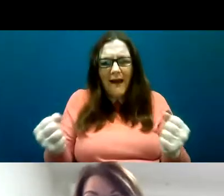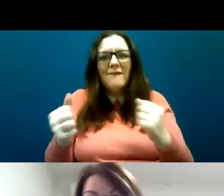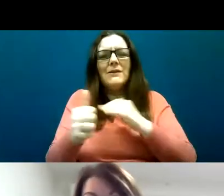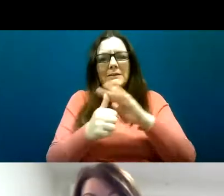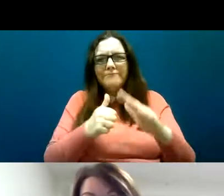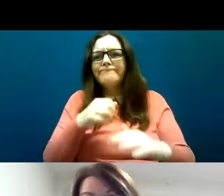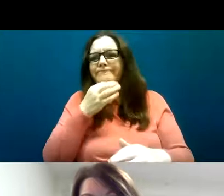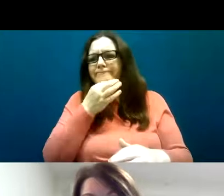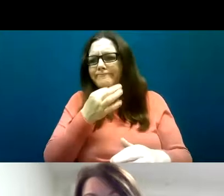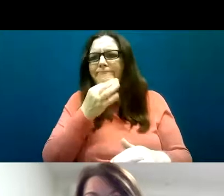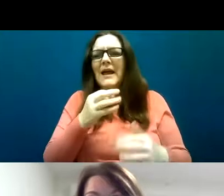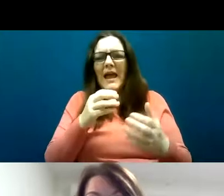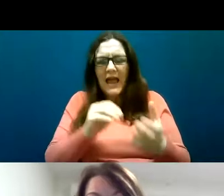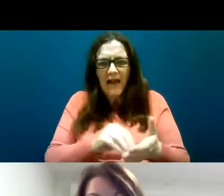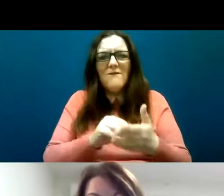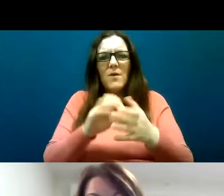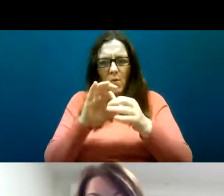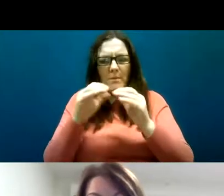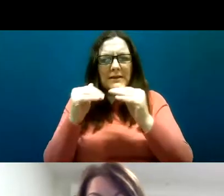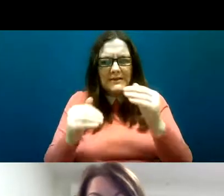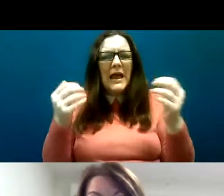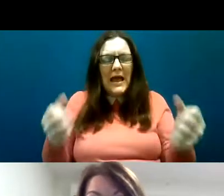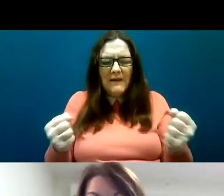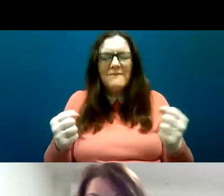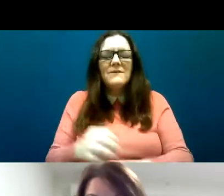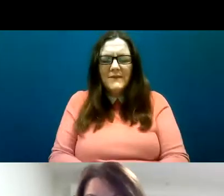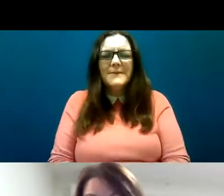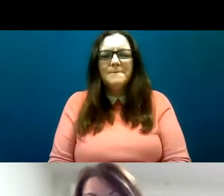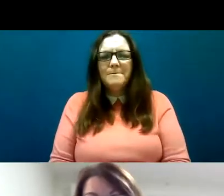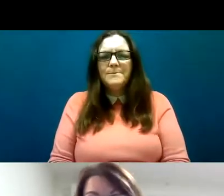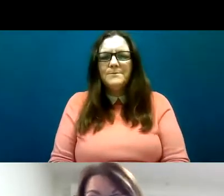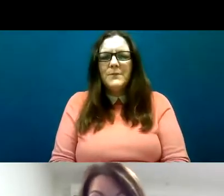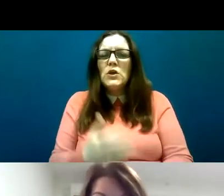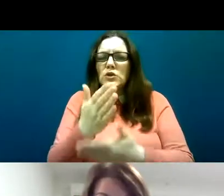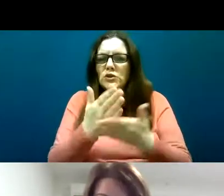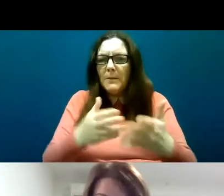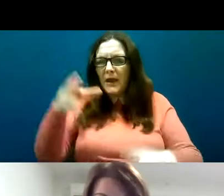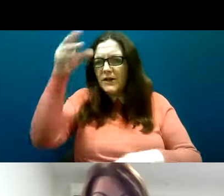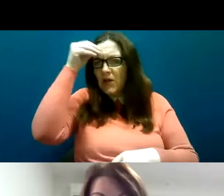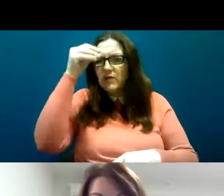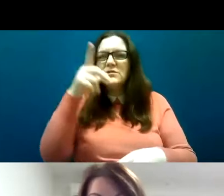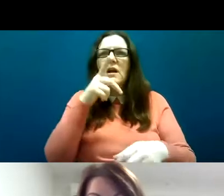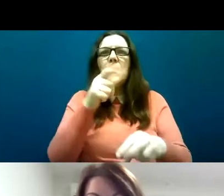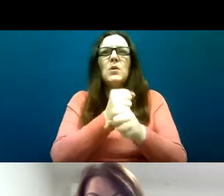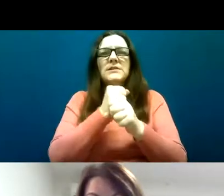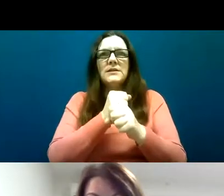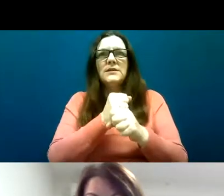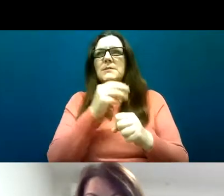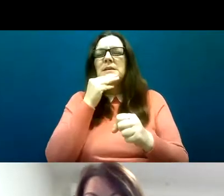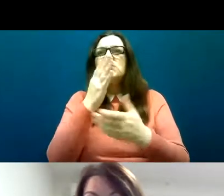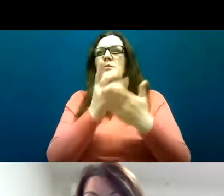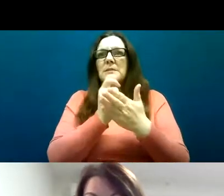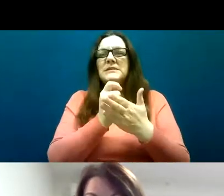homelessness and are at risk of homelessness. There's some acknowledgement in the literature around this invisibility of intellectual